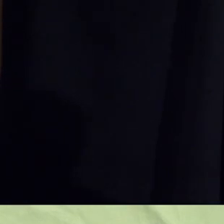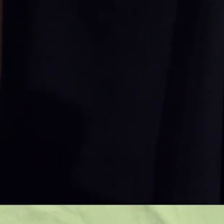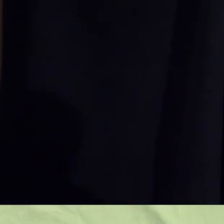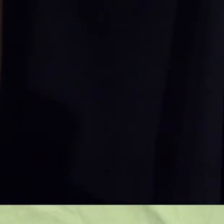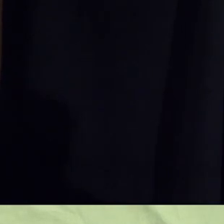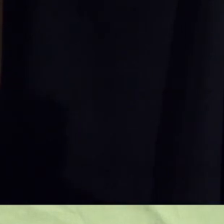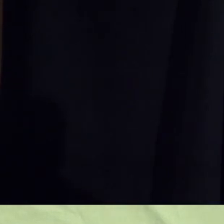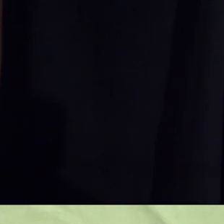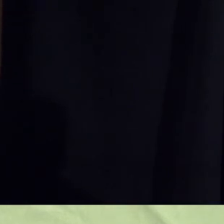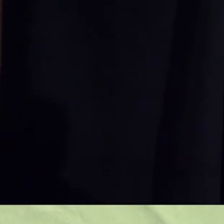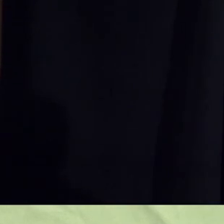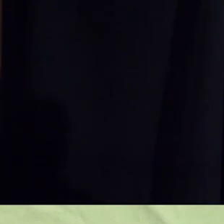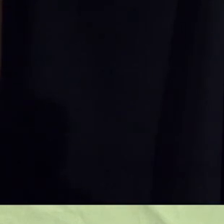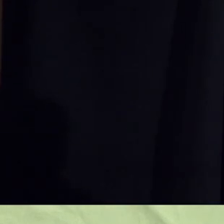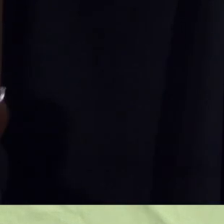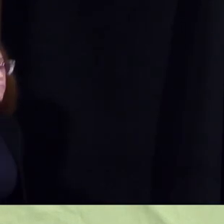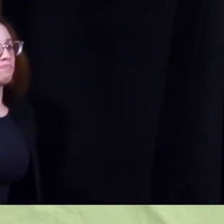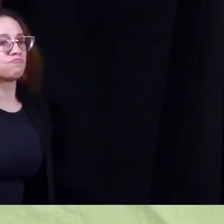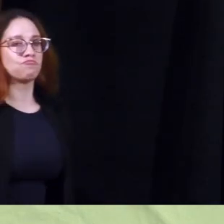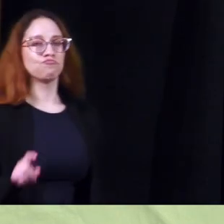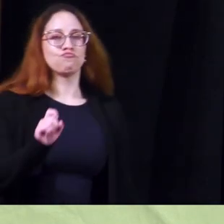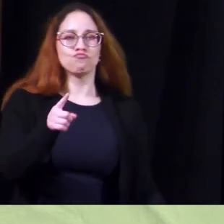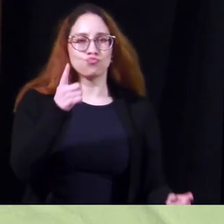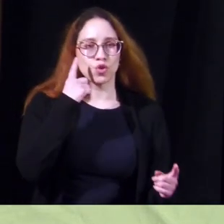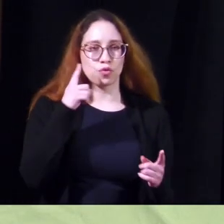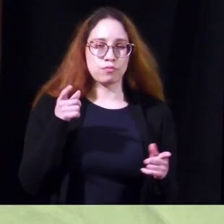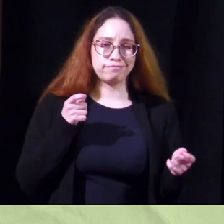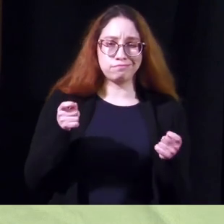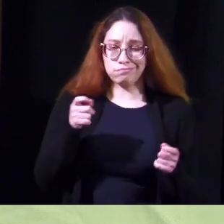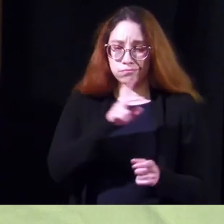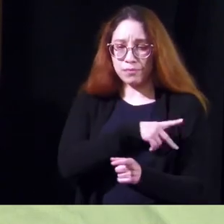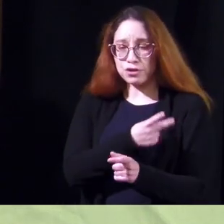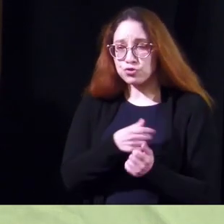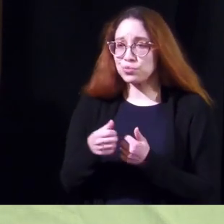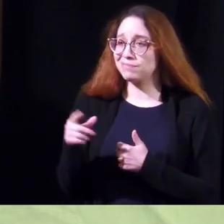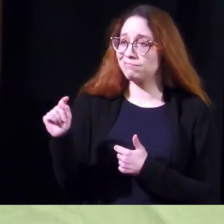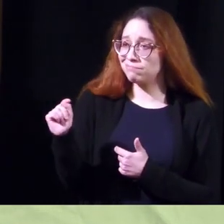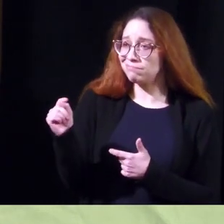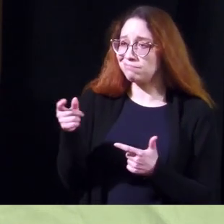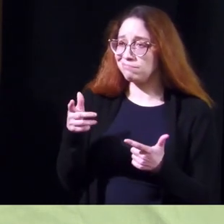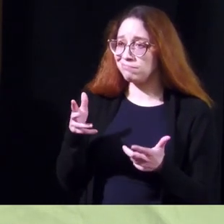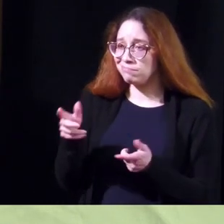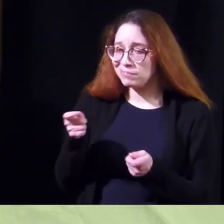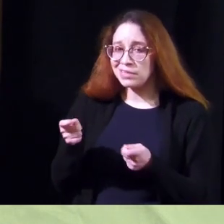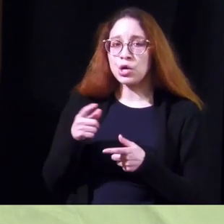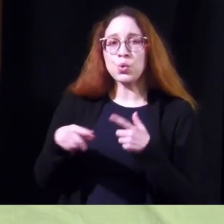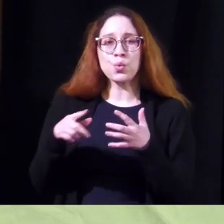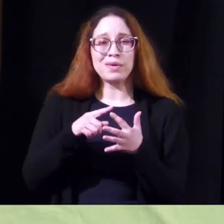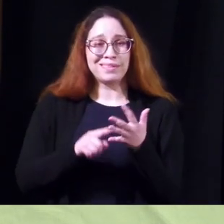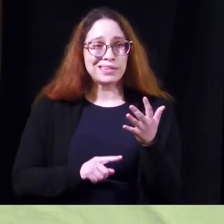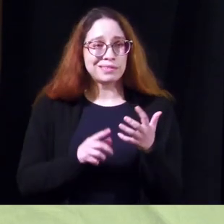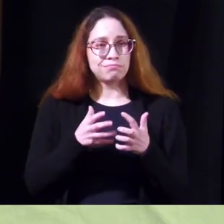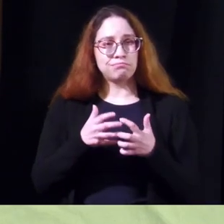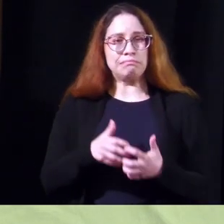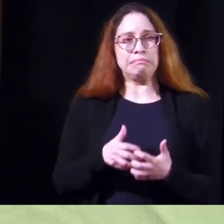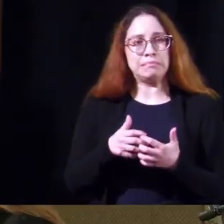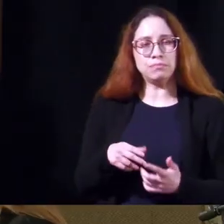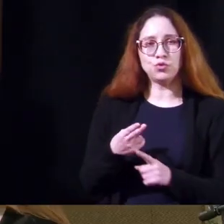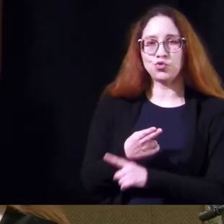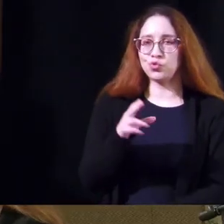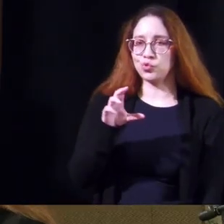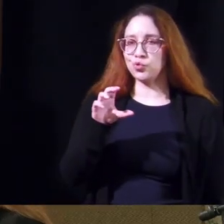urinary retention or incontinence um as far as devices we have to sometimes use